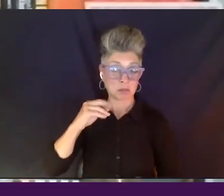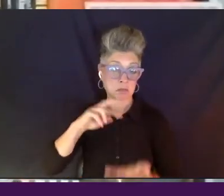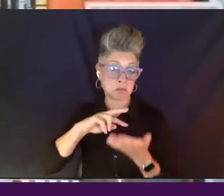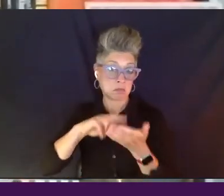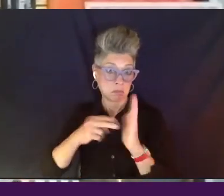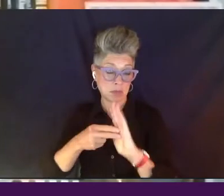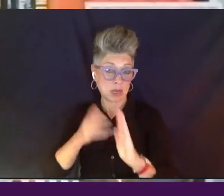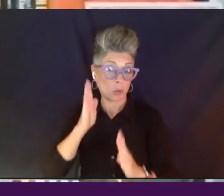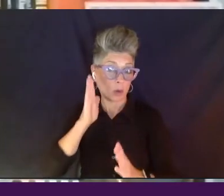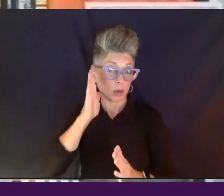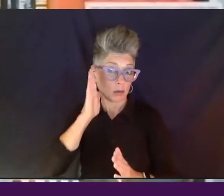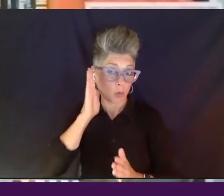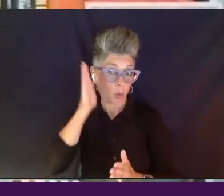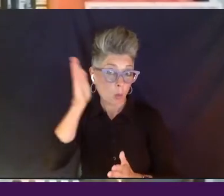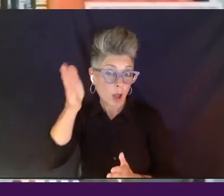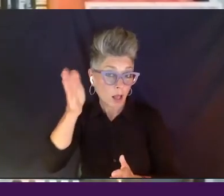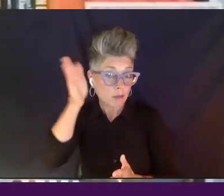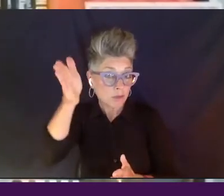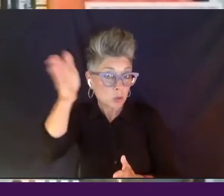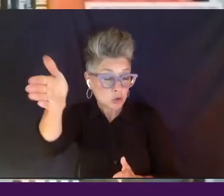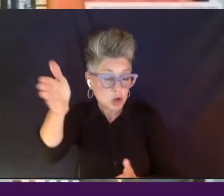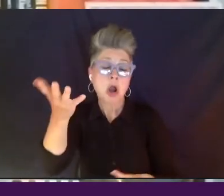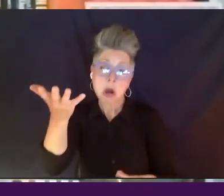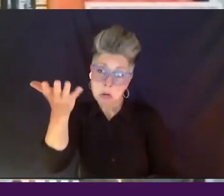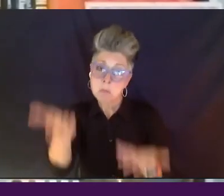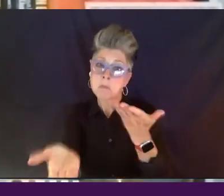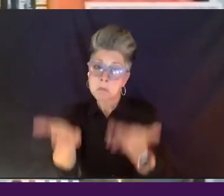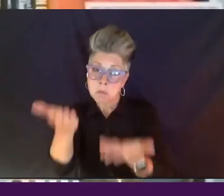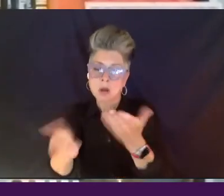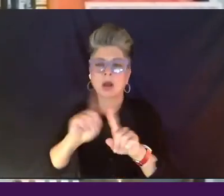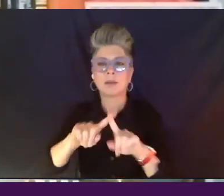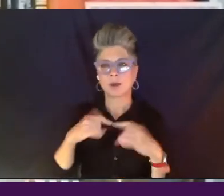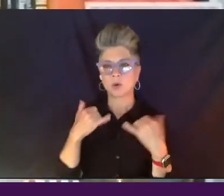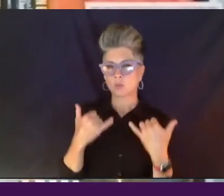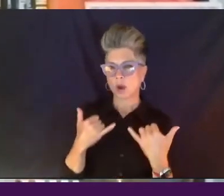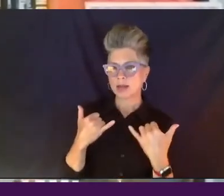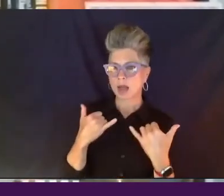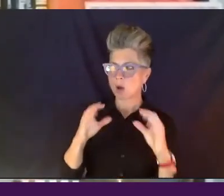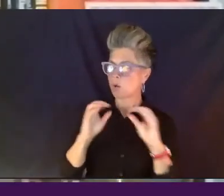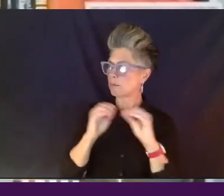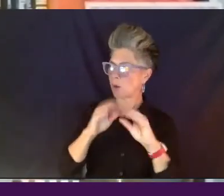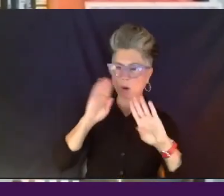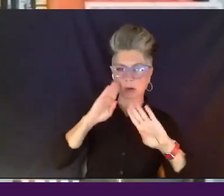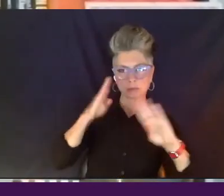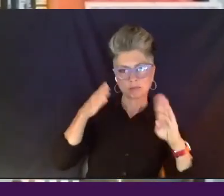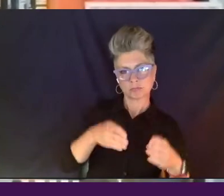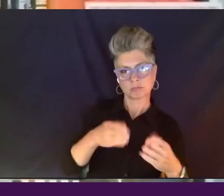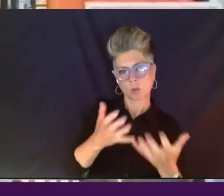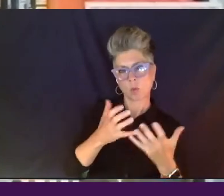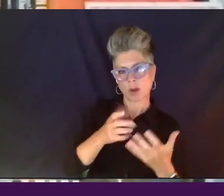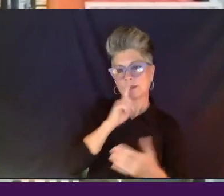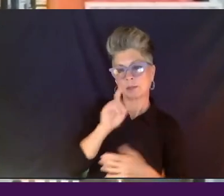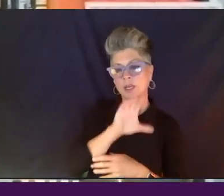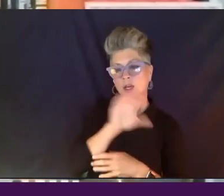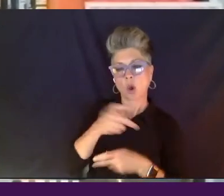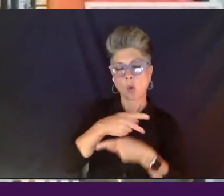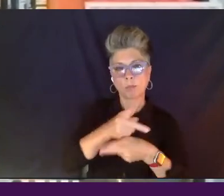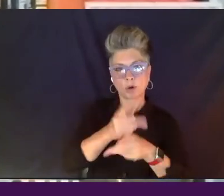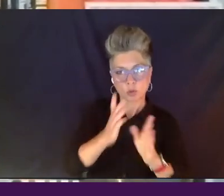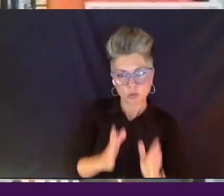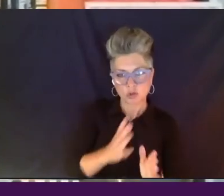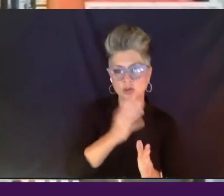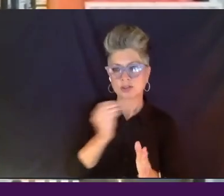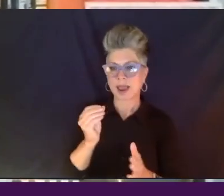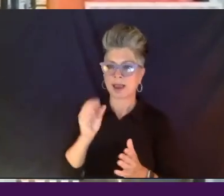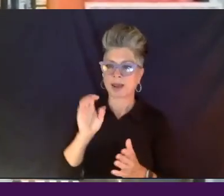But right now, we really are more in the mode of wanting to be co-producers and editorial partners.